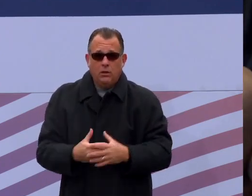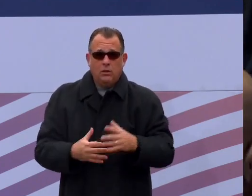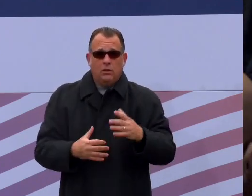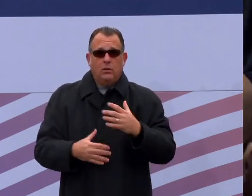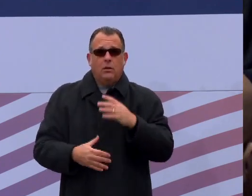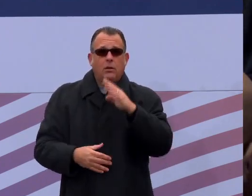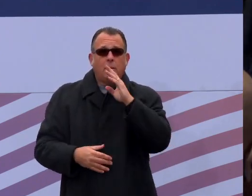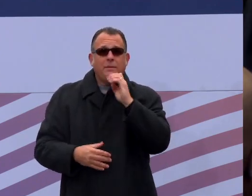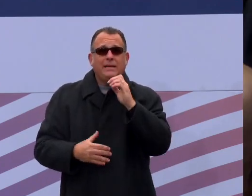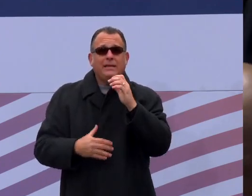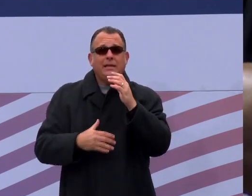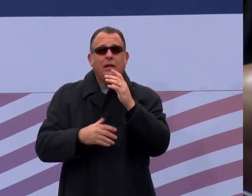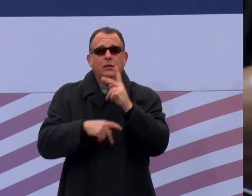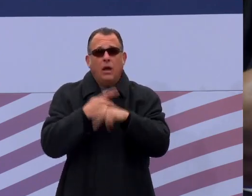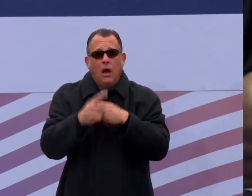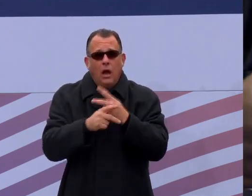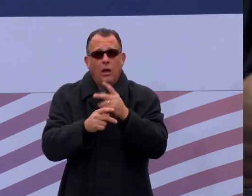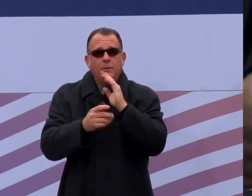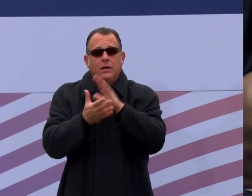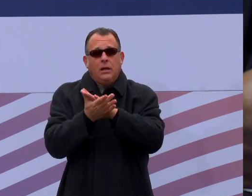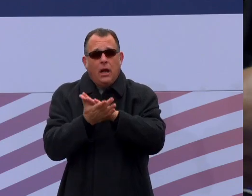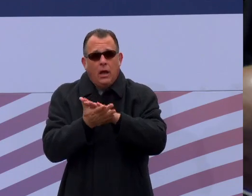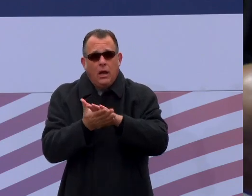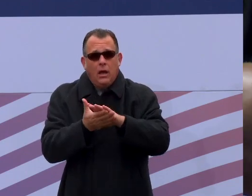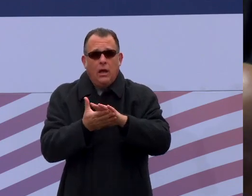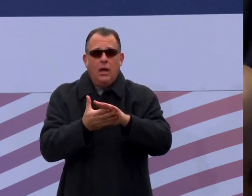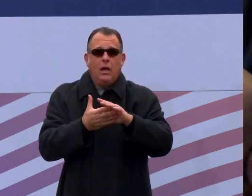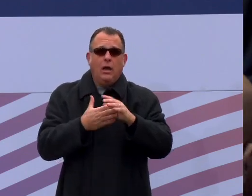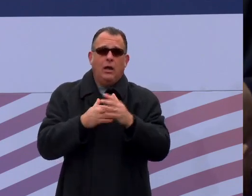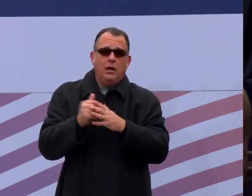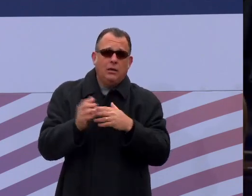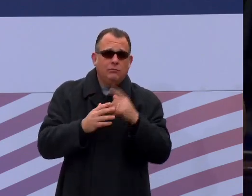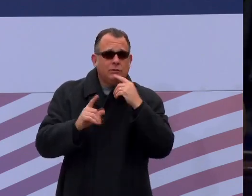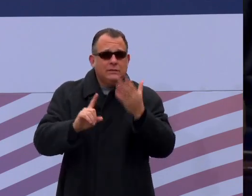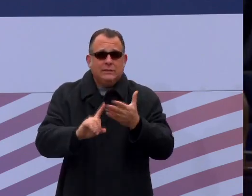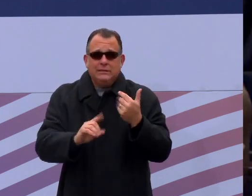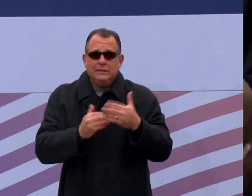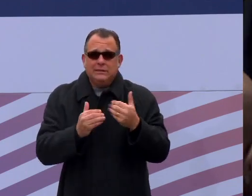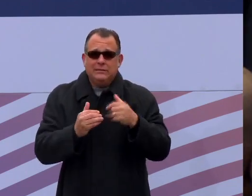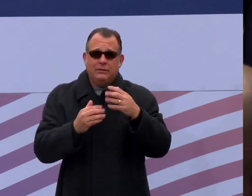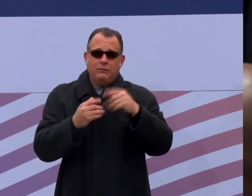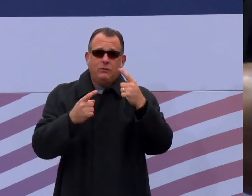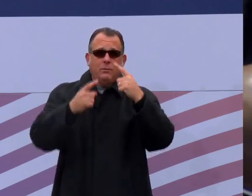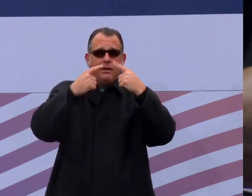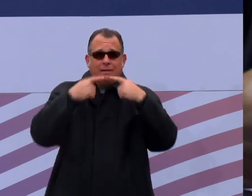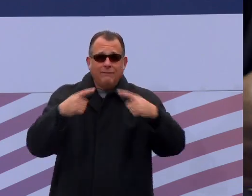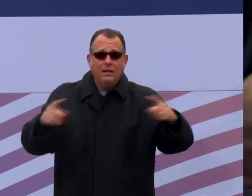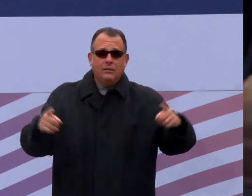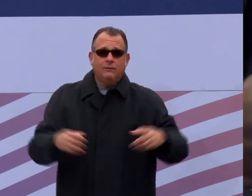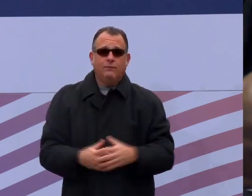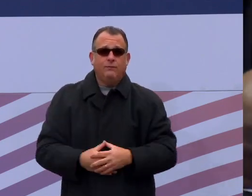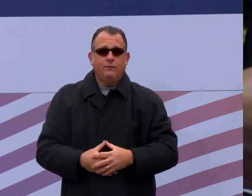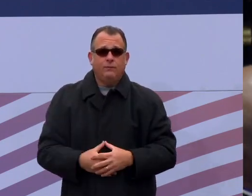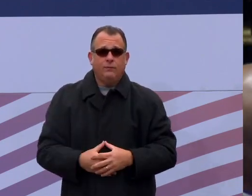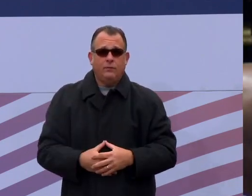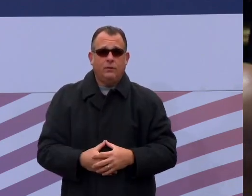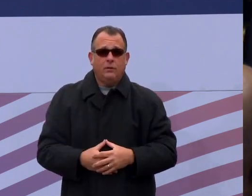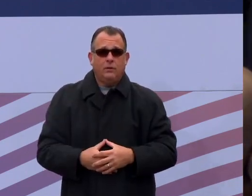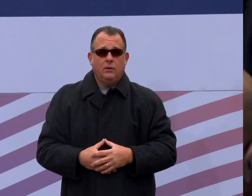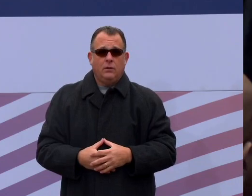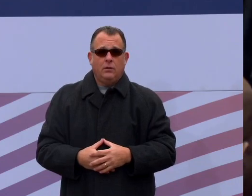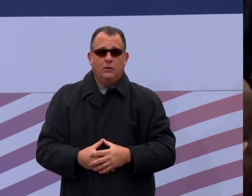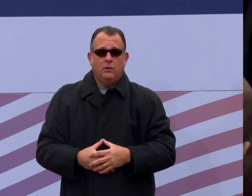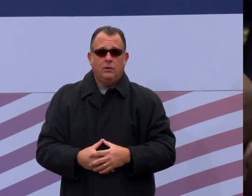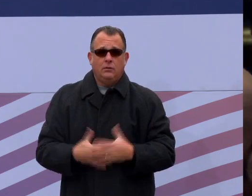Kindness is just the easiest thing to do, and it is the most effective way to do business. So, be a servant leader, be humble, and be